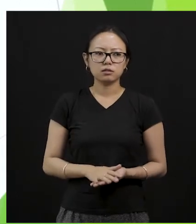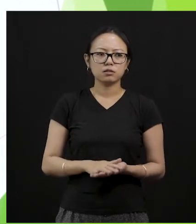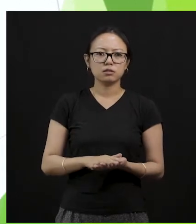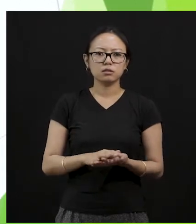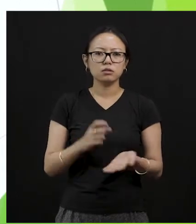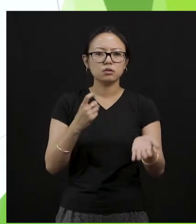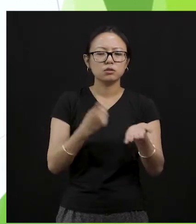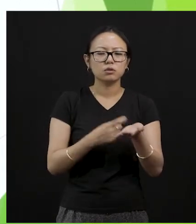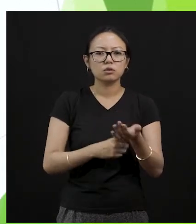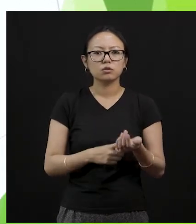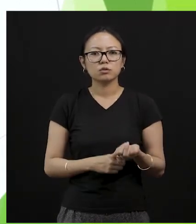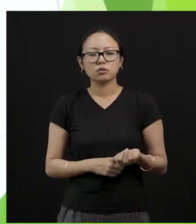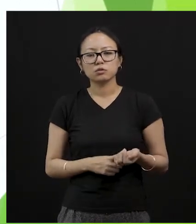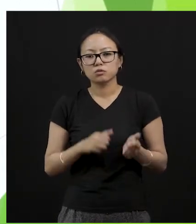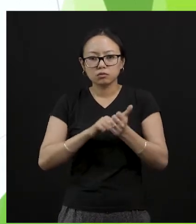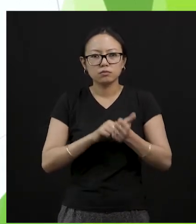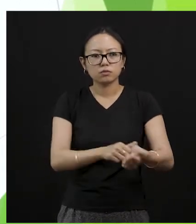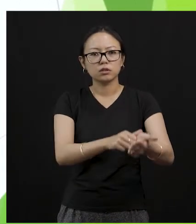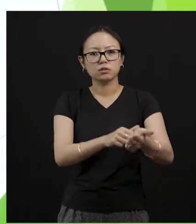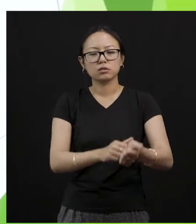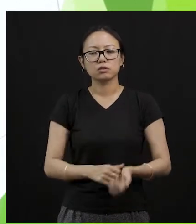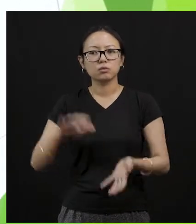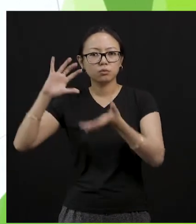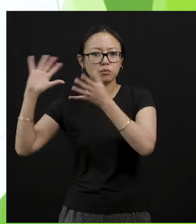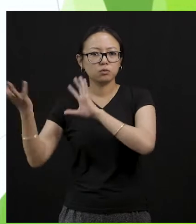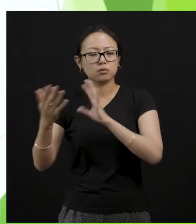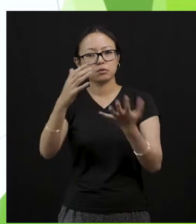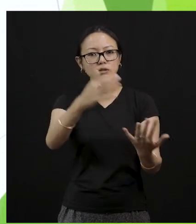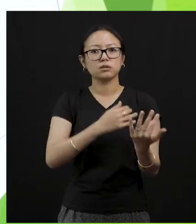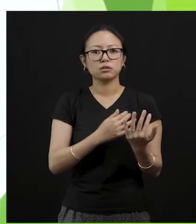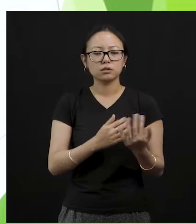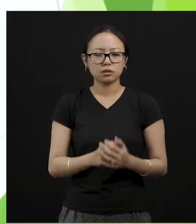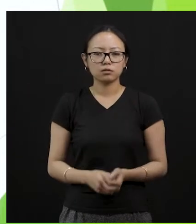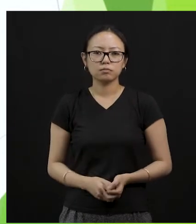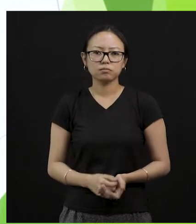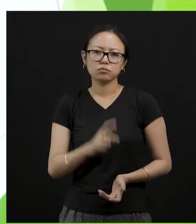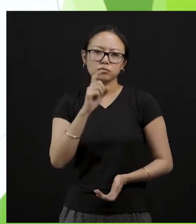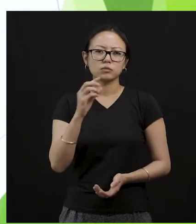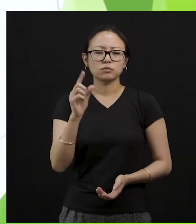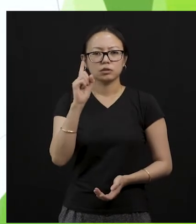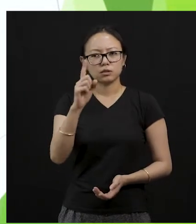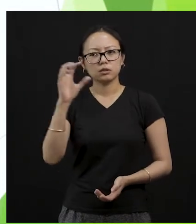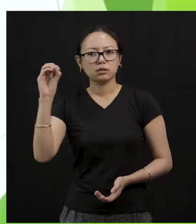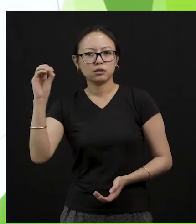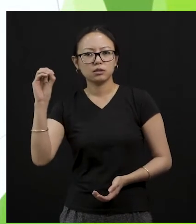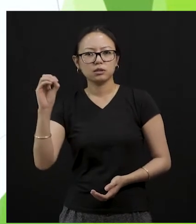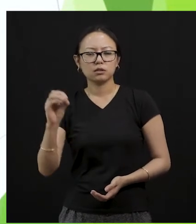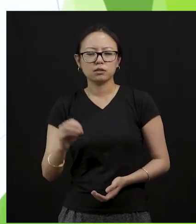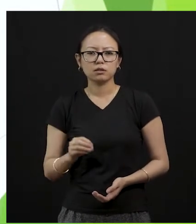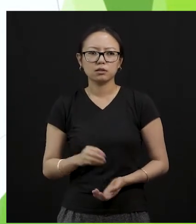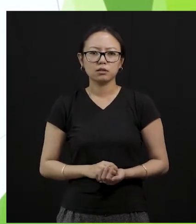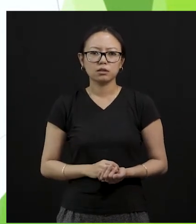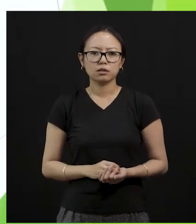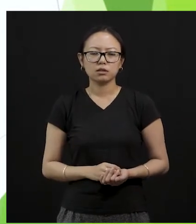care, love and shelter our environment. So just 10 easy steps. Now these 10 easy steps